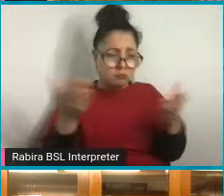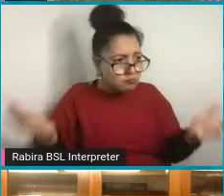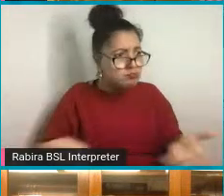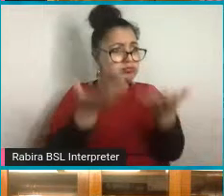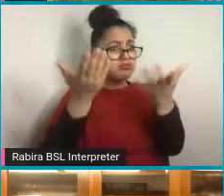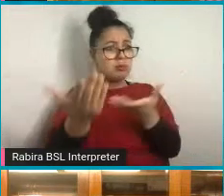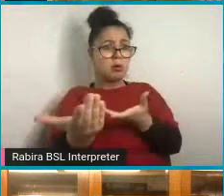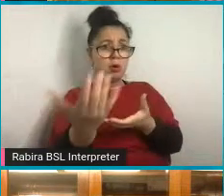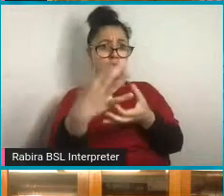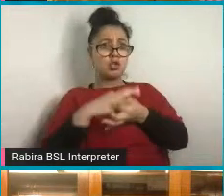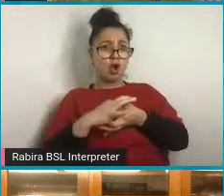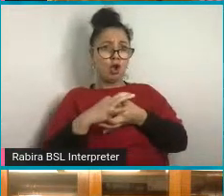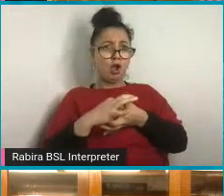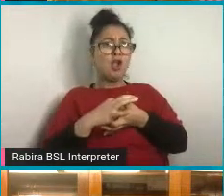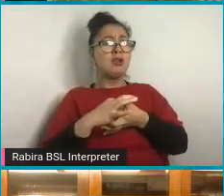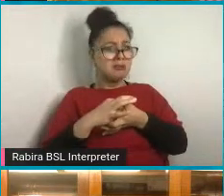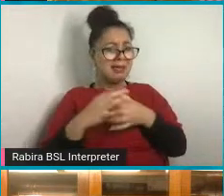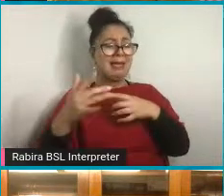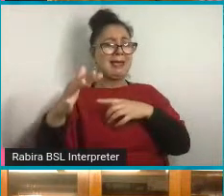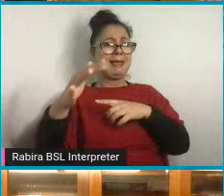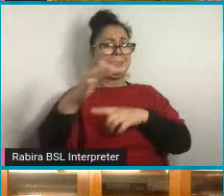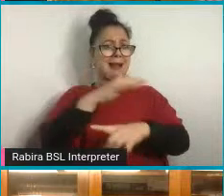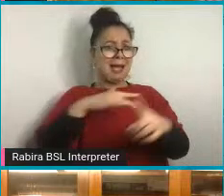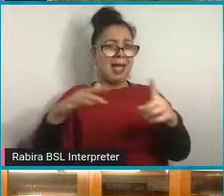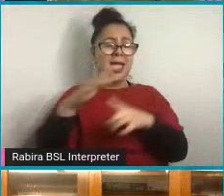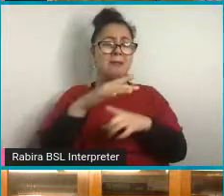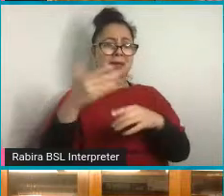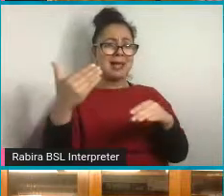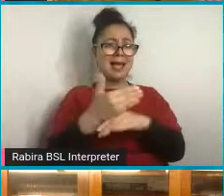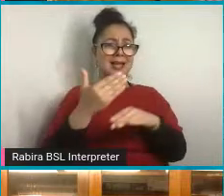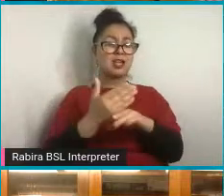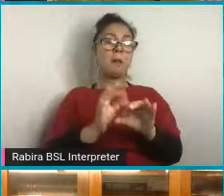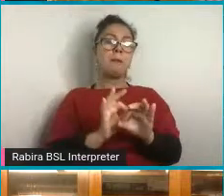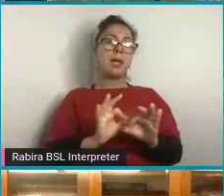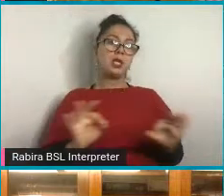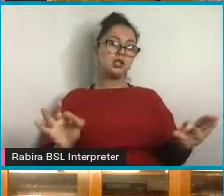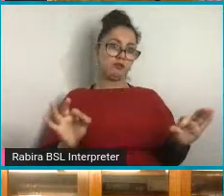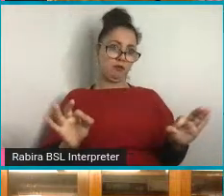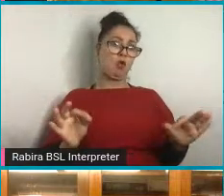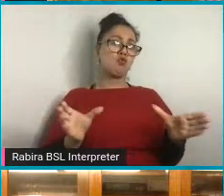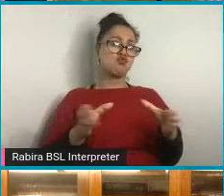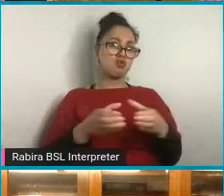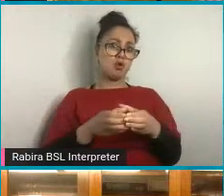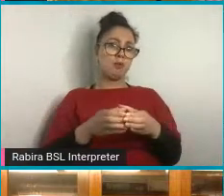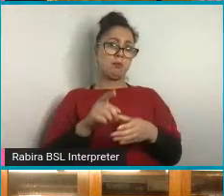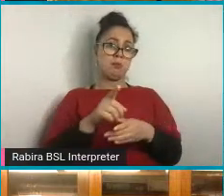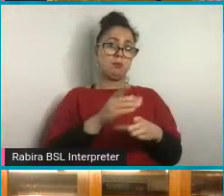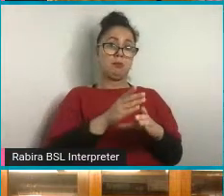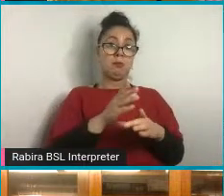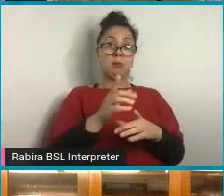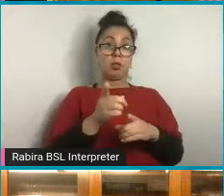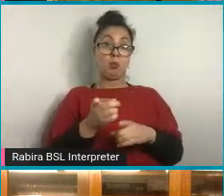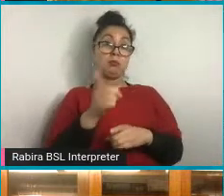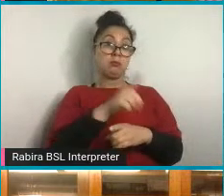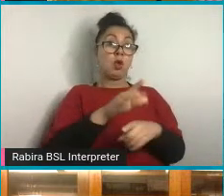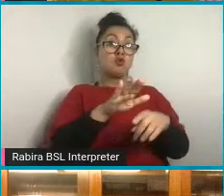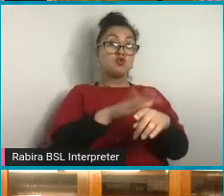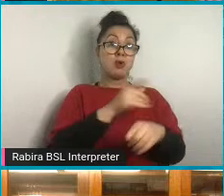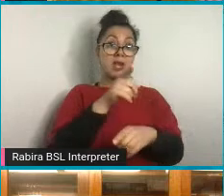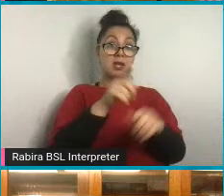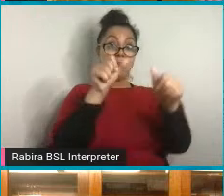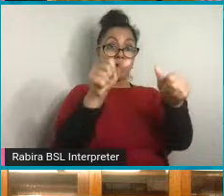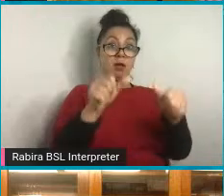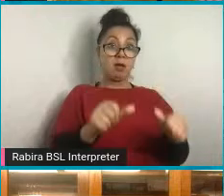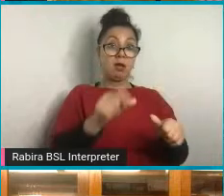climate action, peaceful climate action groups. And so the one on the left, the green one is